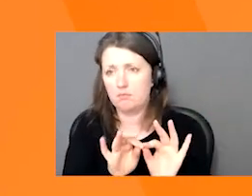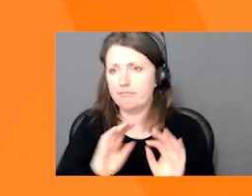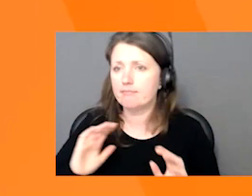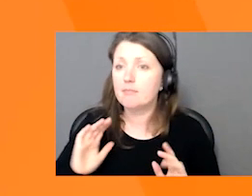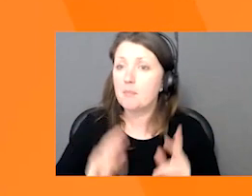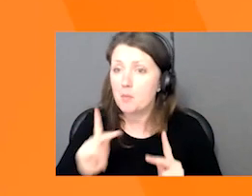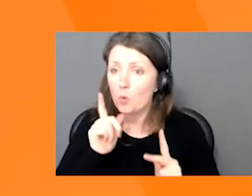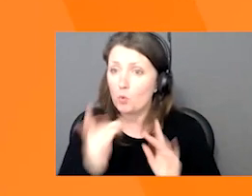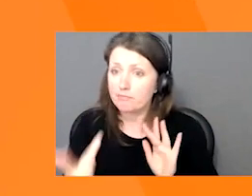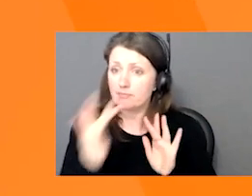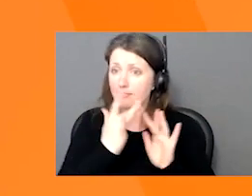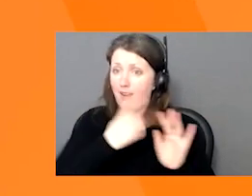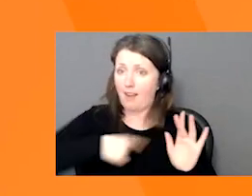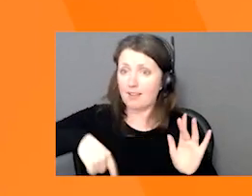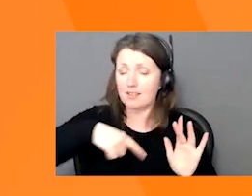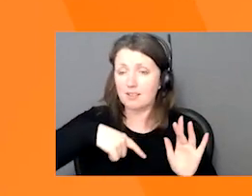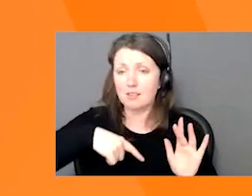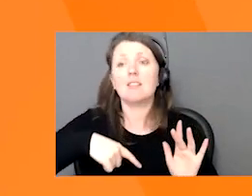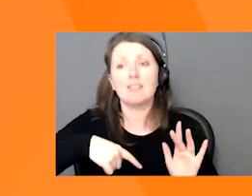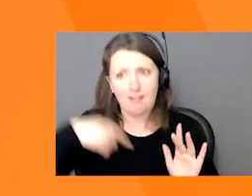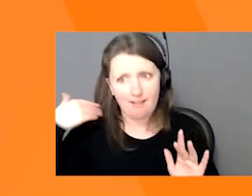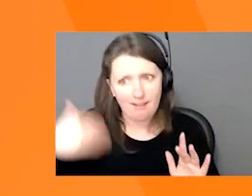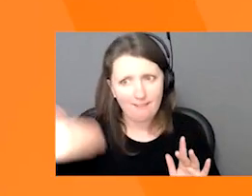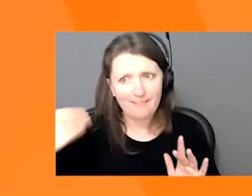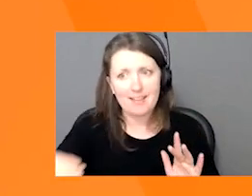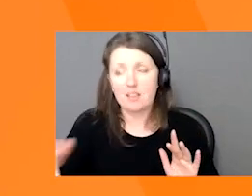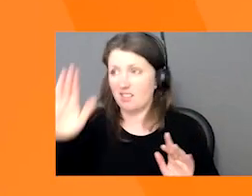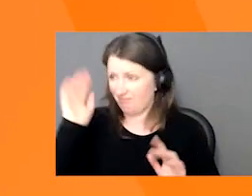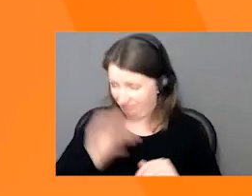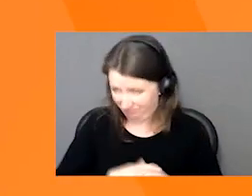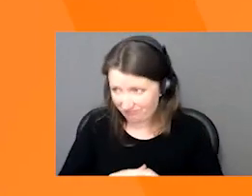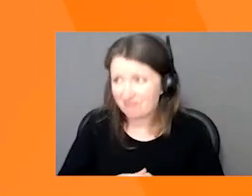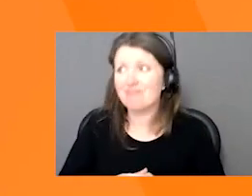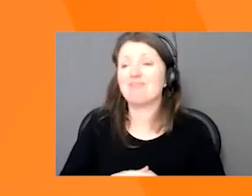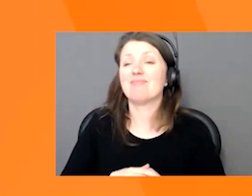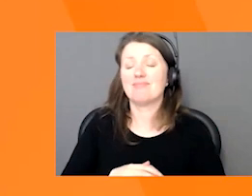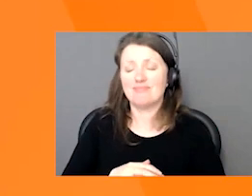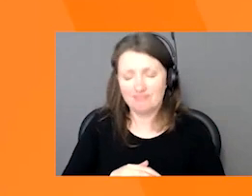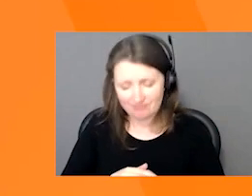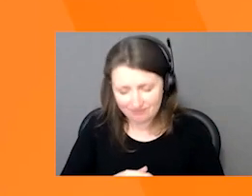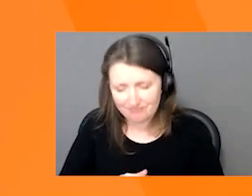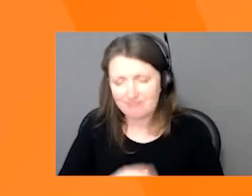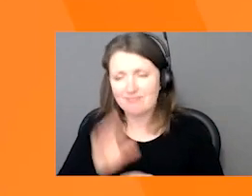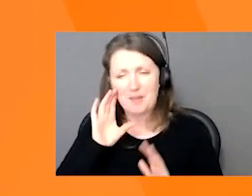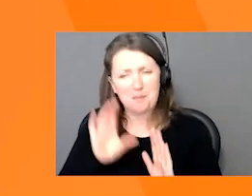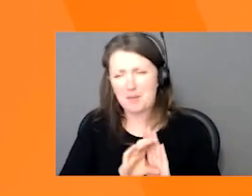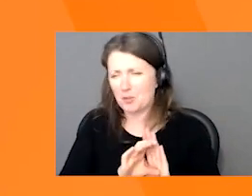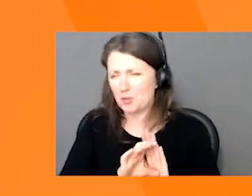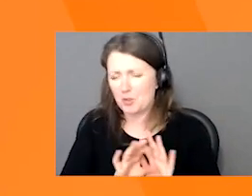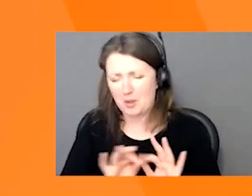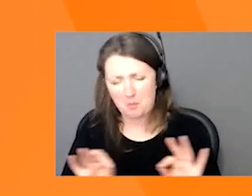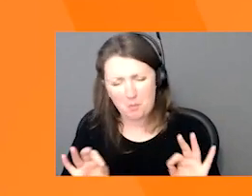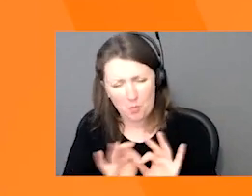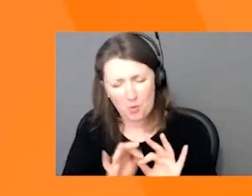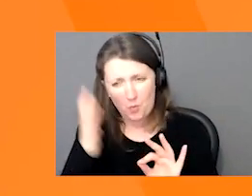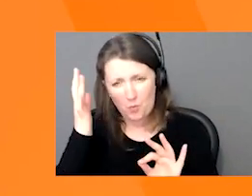you know, we're not going to get into it too deeply today. But as you get into, and we will touch on it in the next few slides, as you